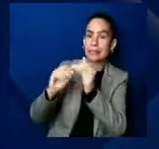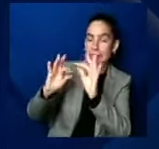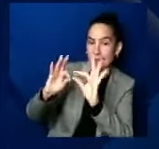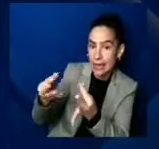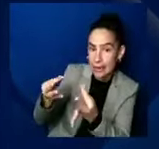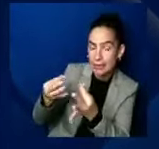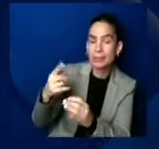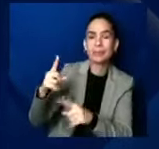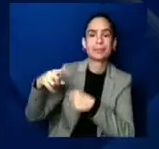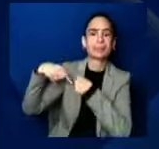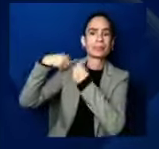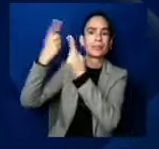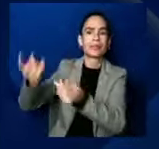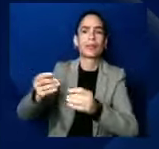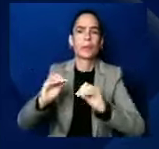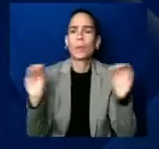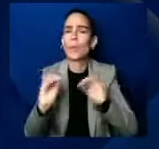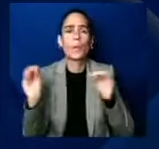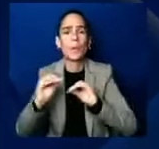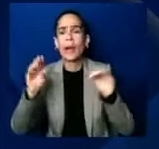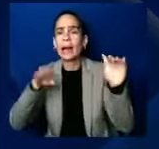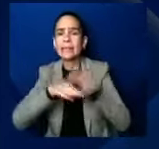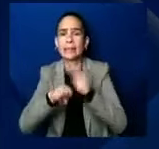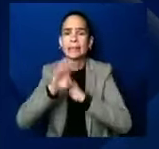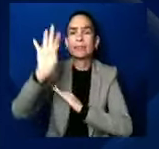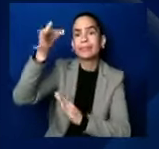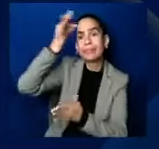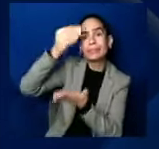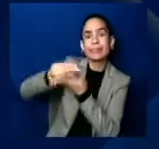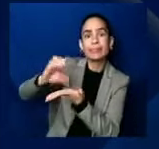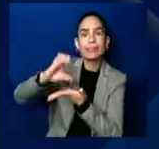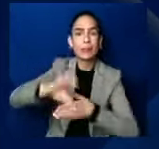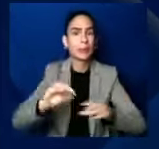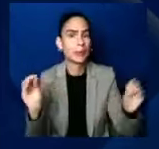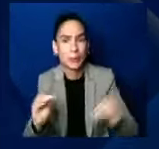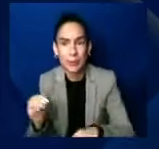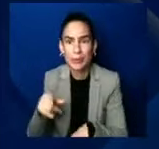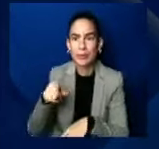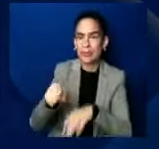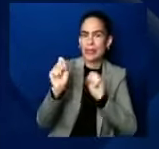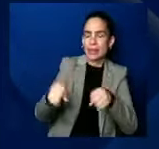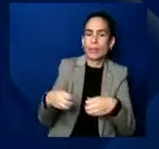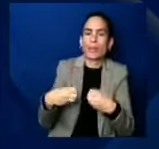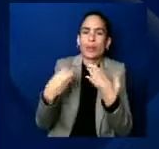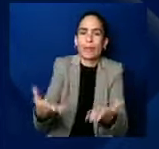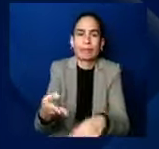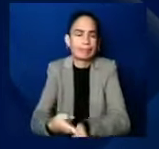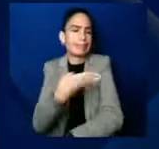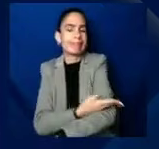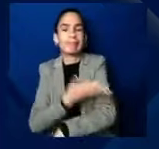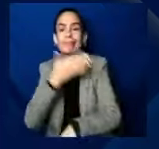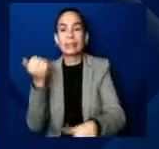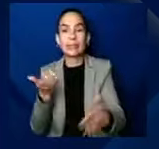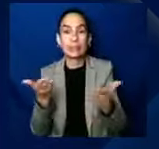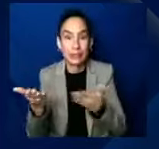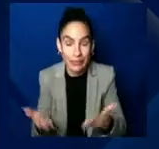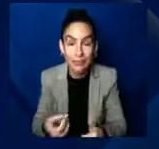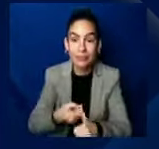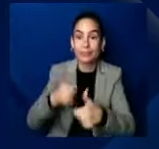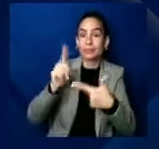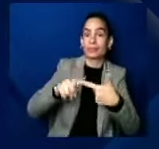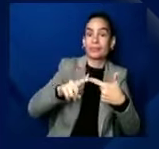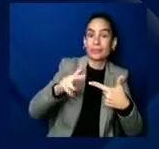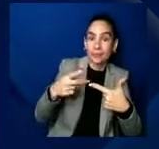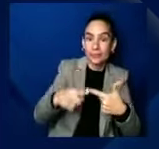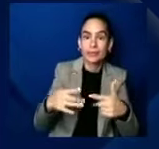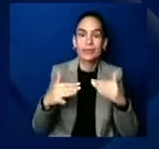federal funding to give them the resources they need to better serve families. Um, it's going to take important steps to diversify the perinatal workforce, right?